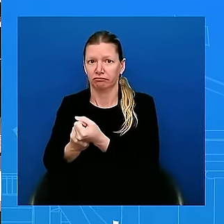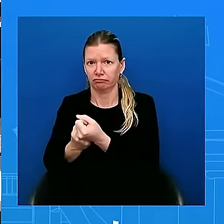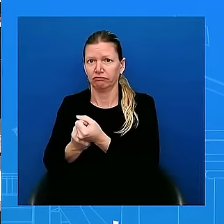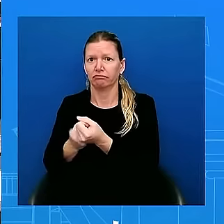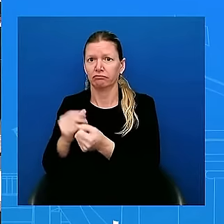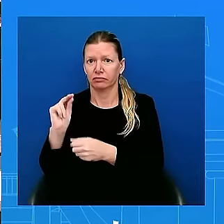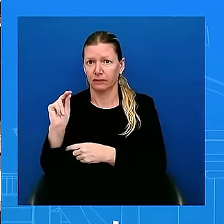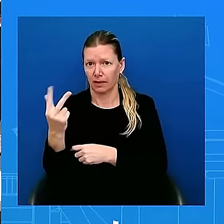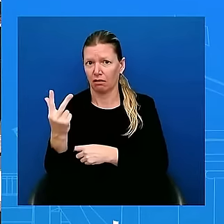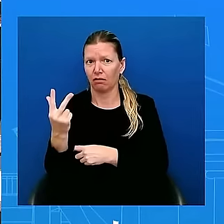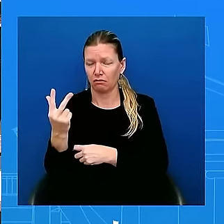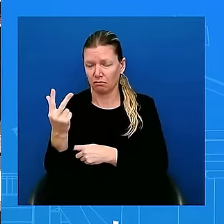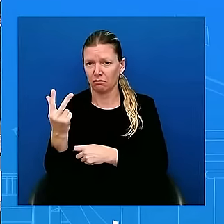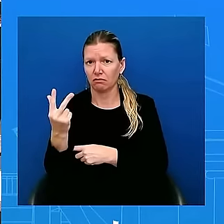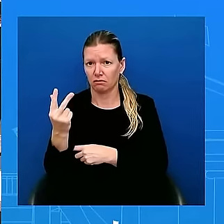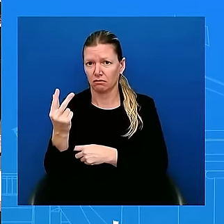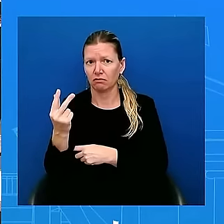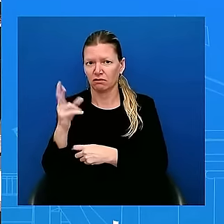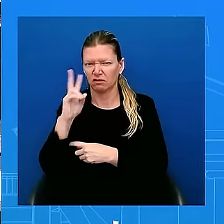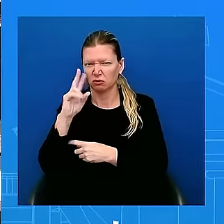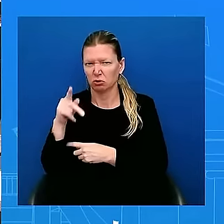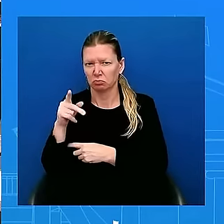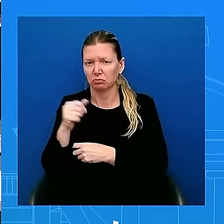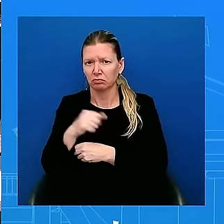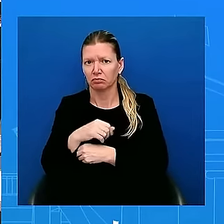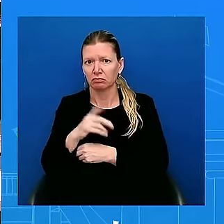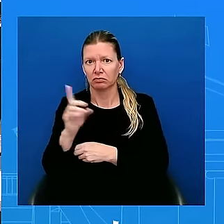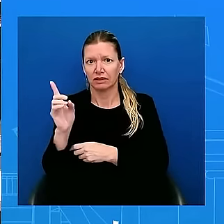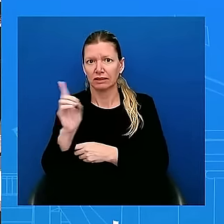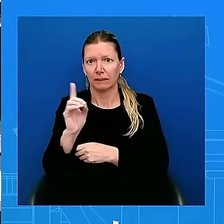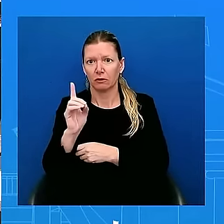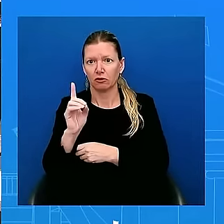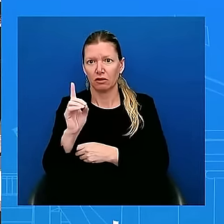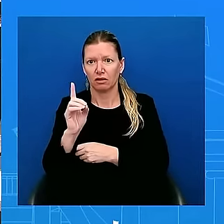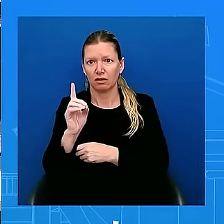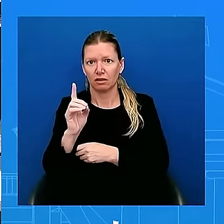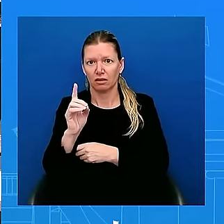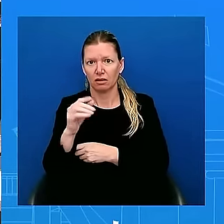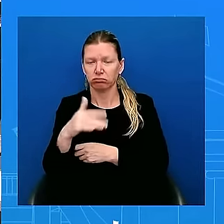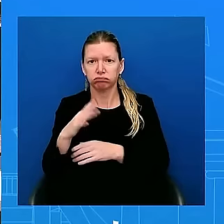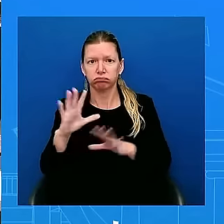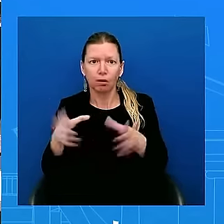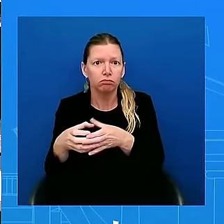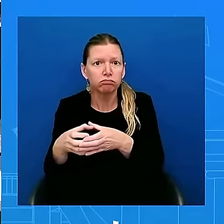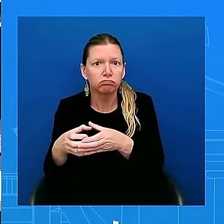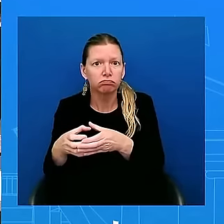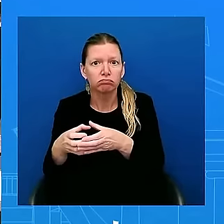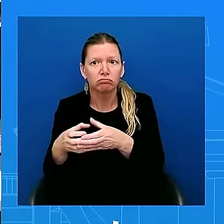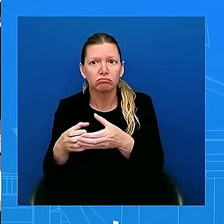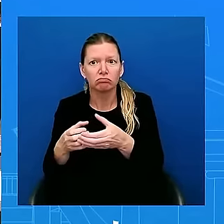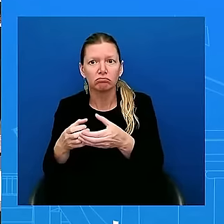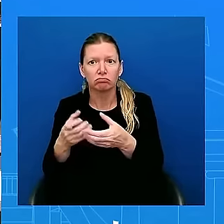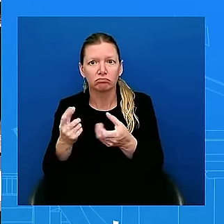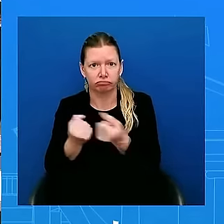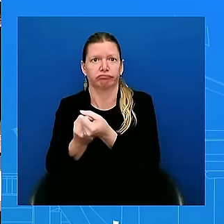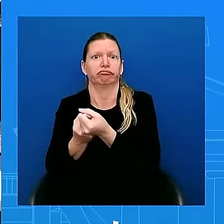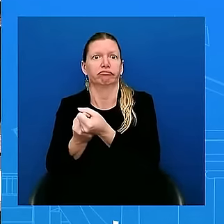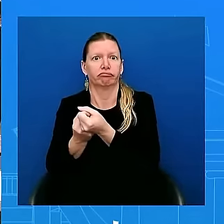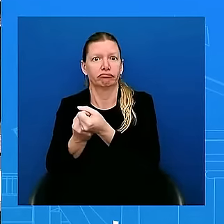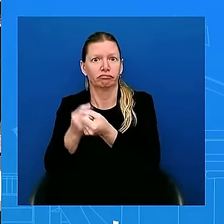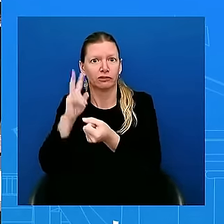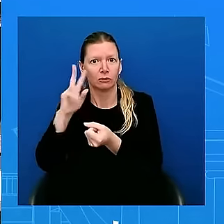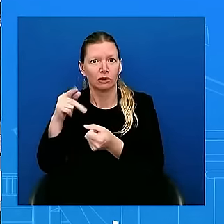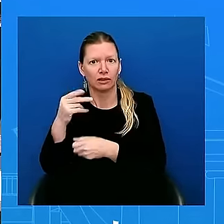Democrats quickly coalesced around Vice President Harris I was wondering if President Biden